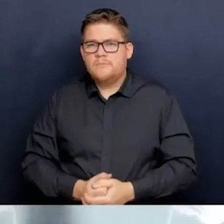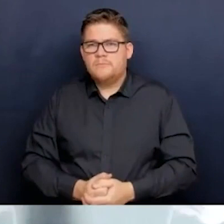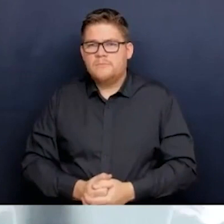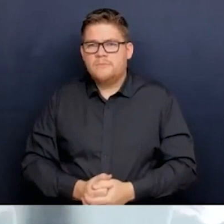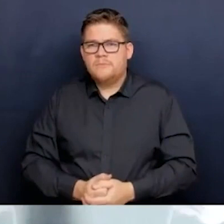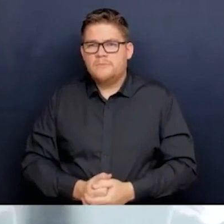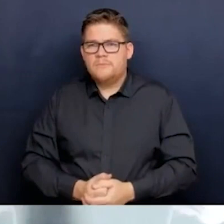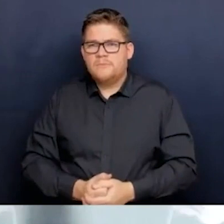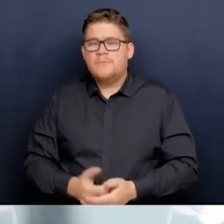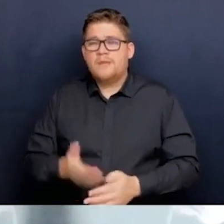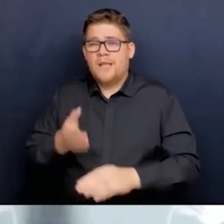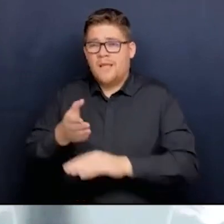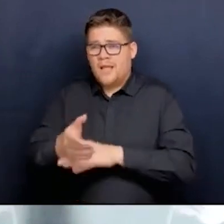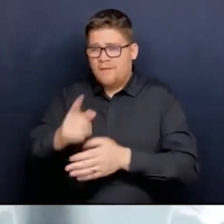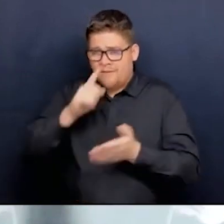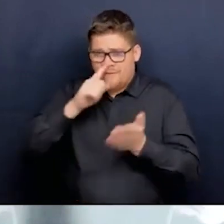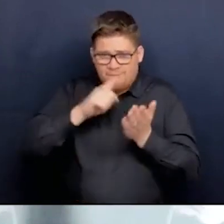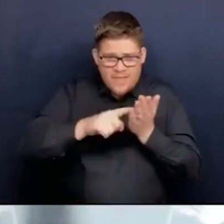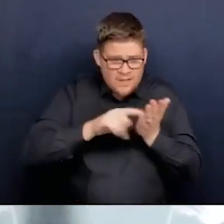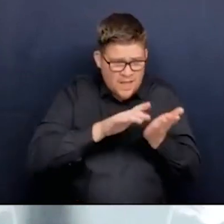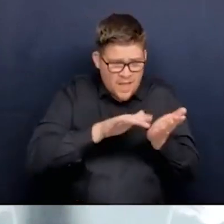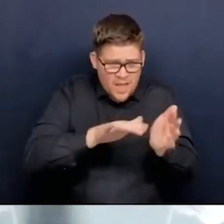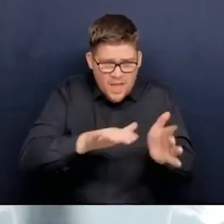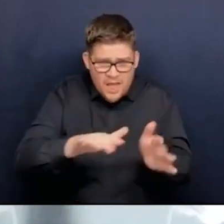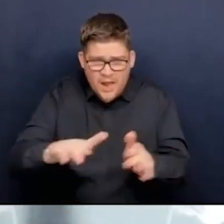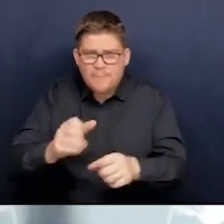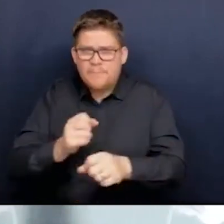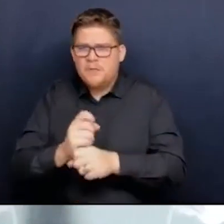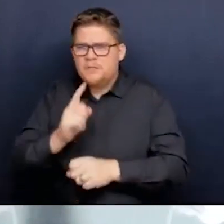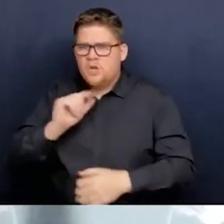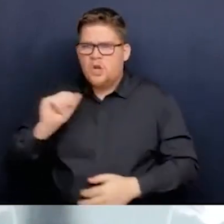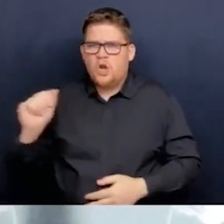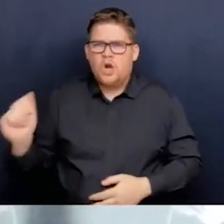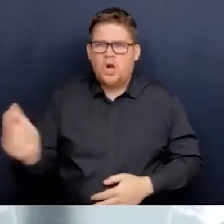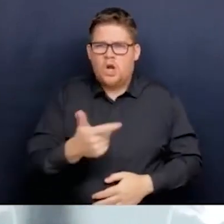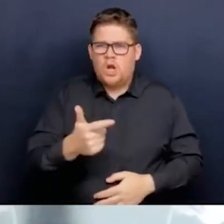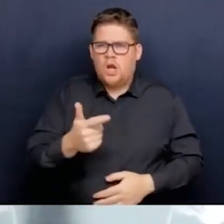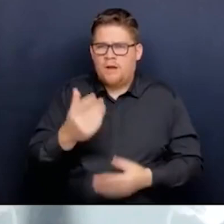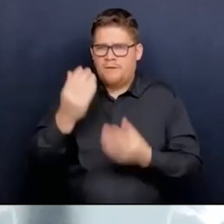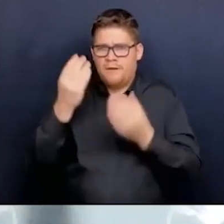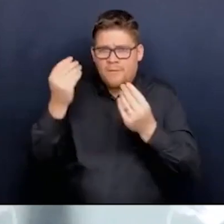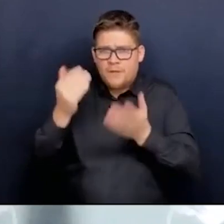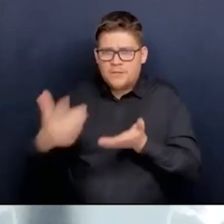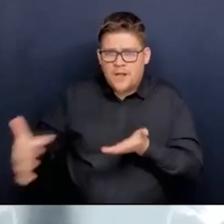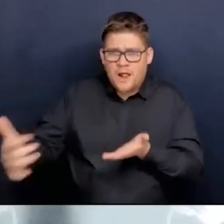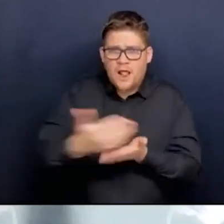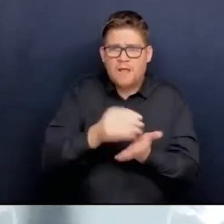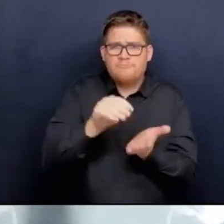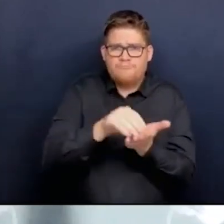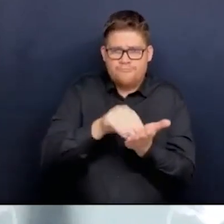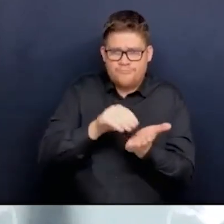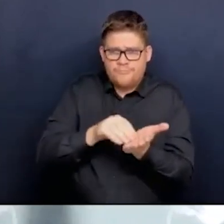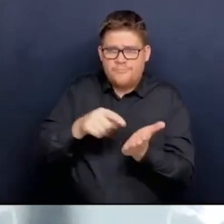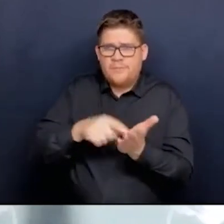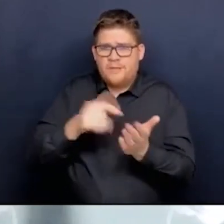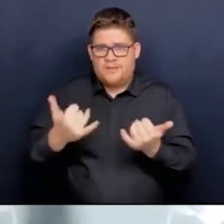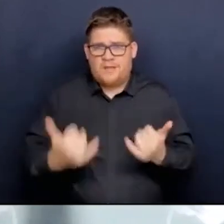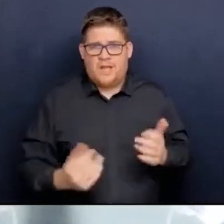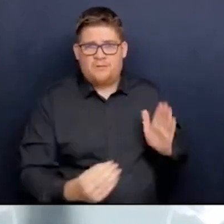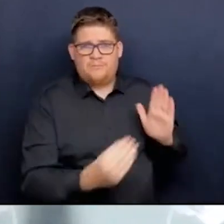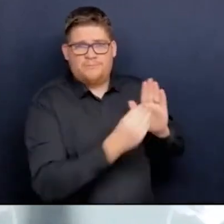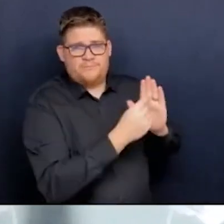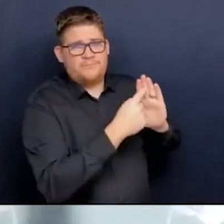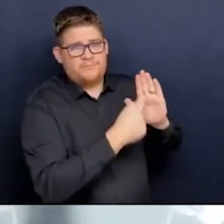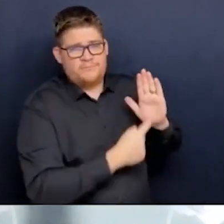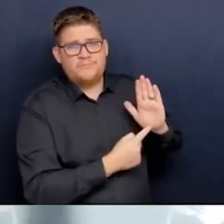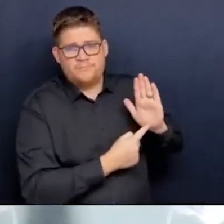where all sides have the opportunity to state their view. So that's the bill. It's a significant bill. It's all